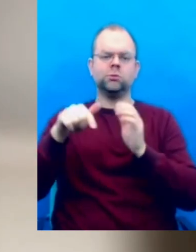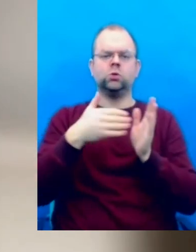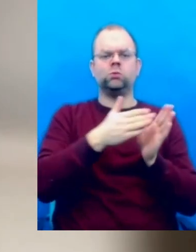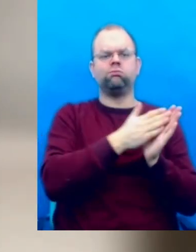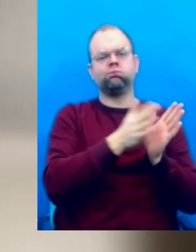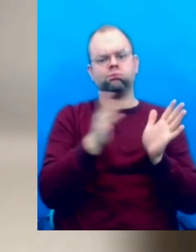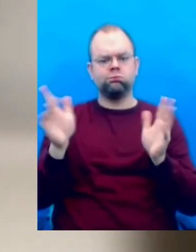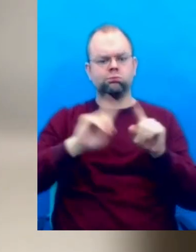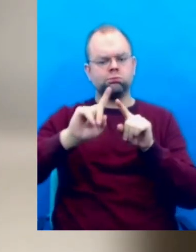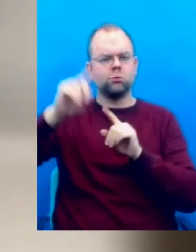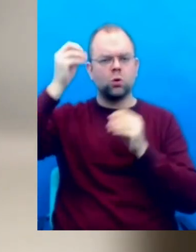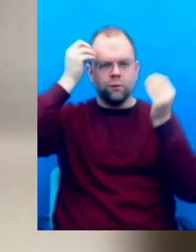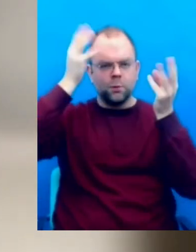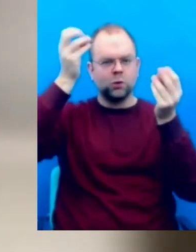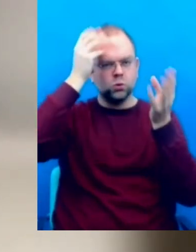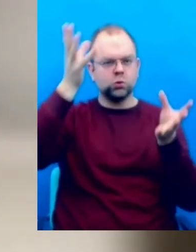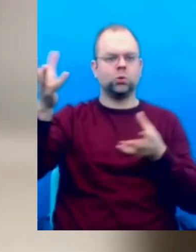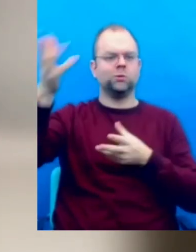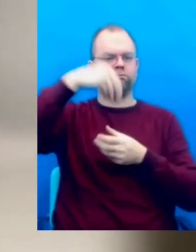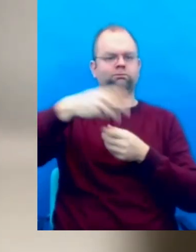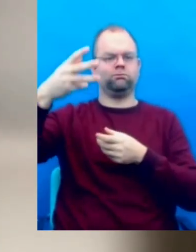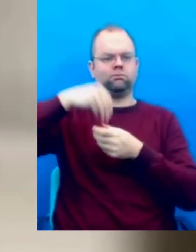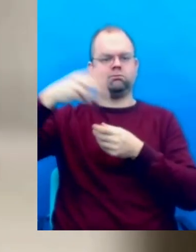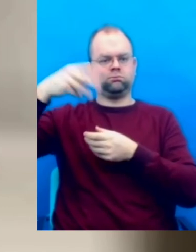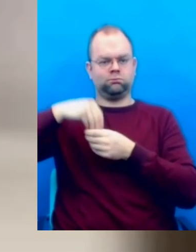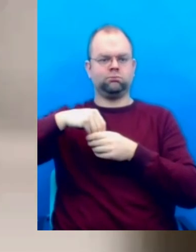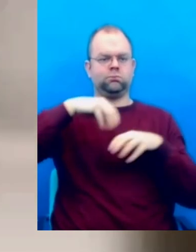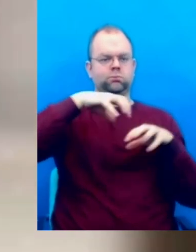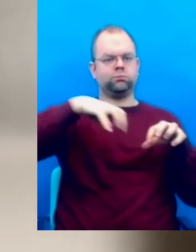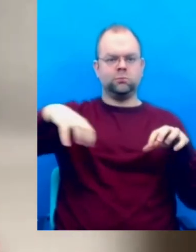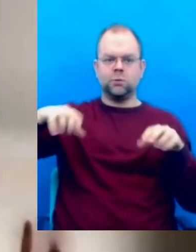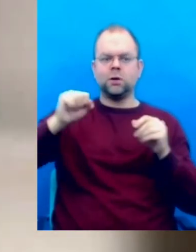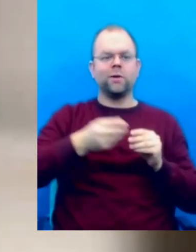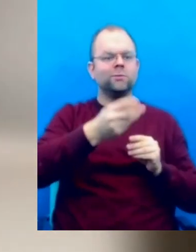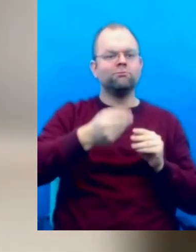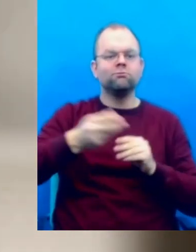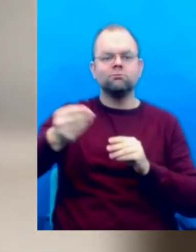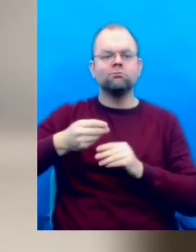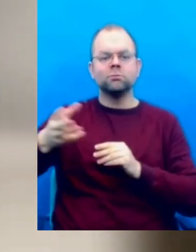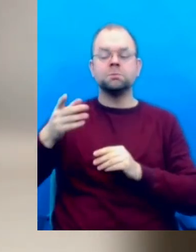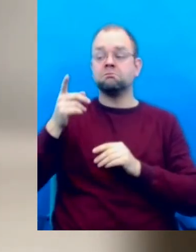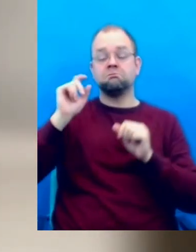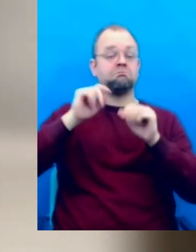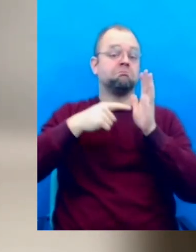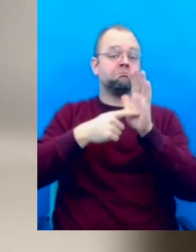international NGOs that want to publicize and share information in their